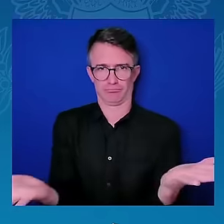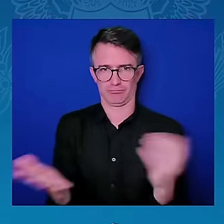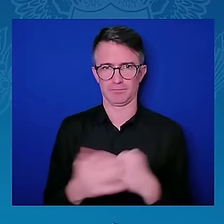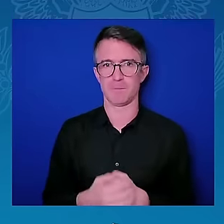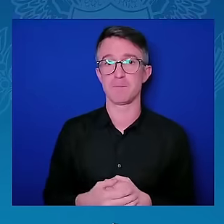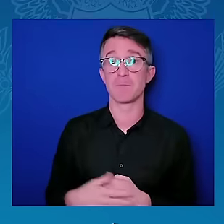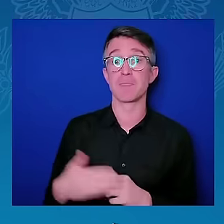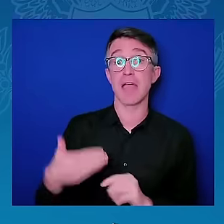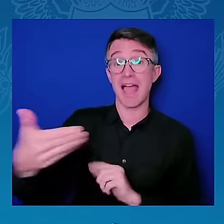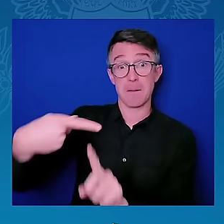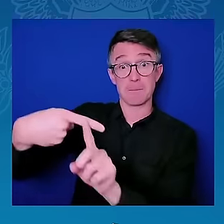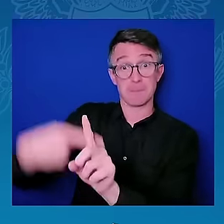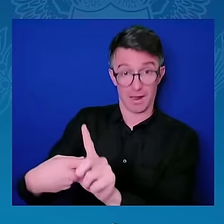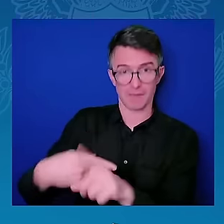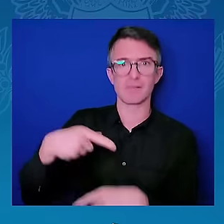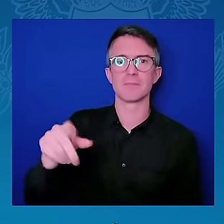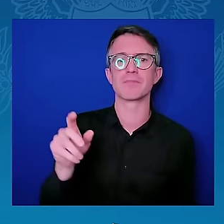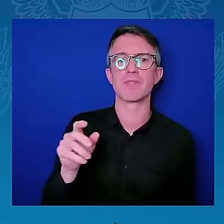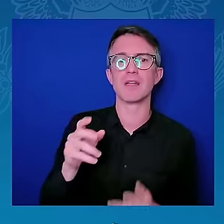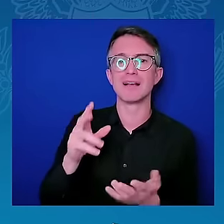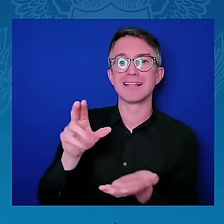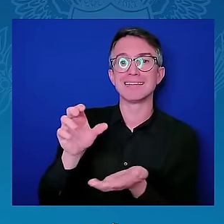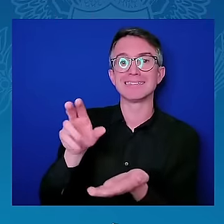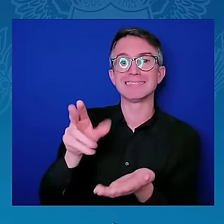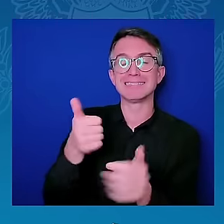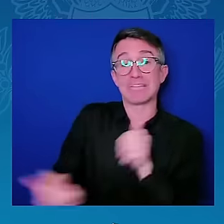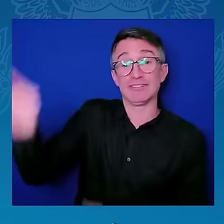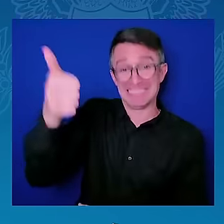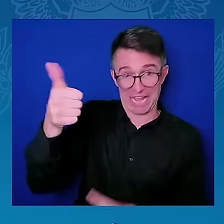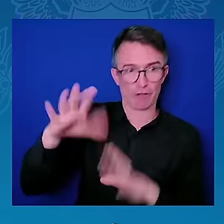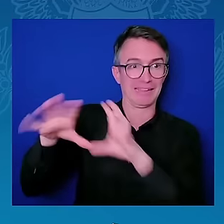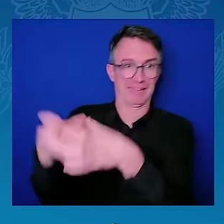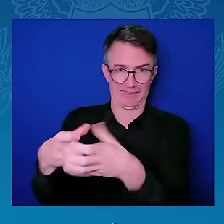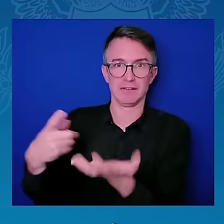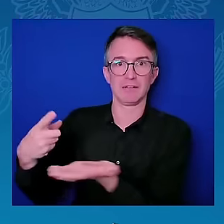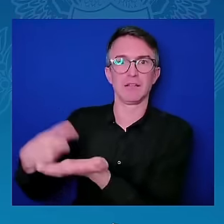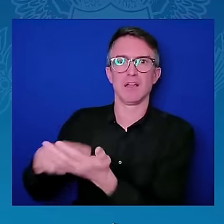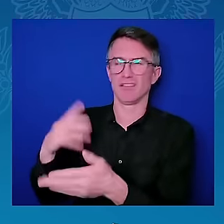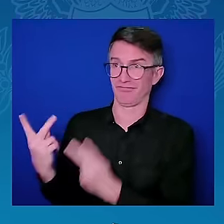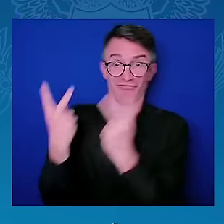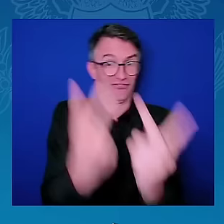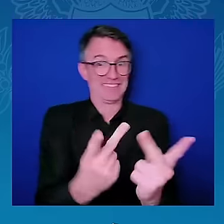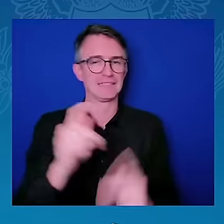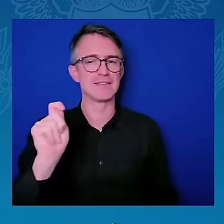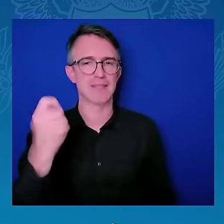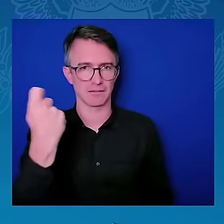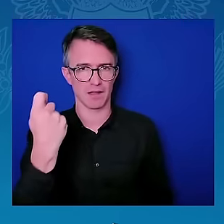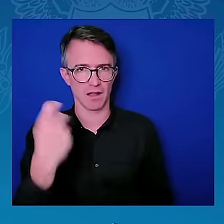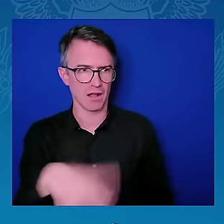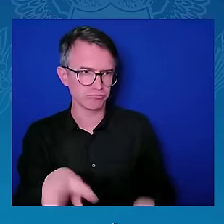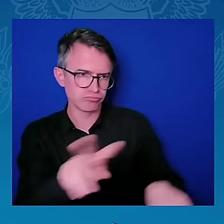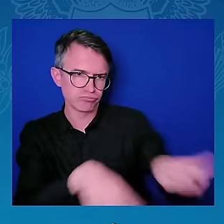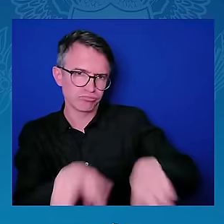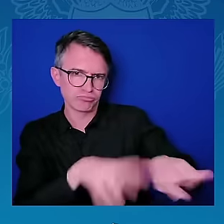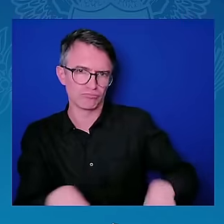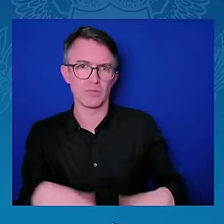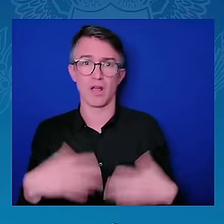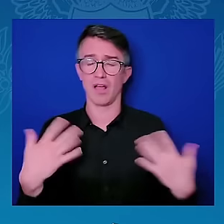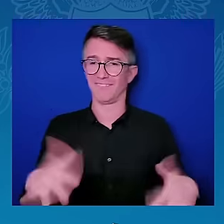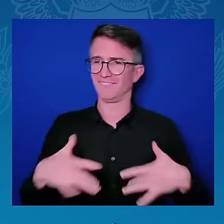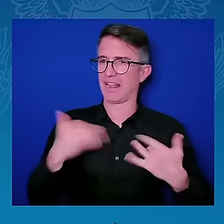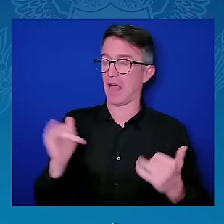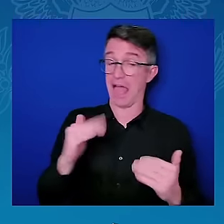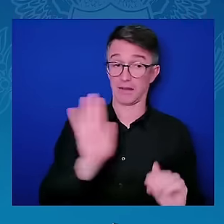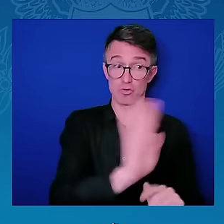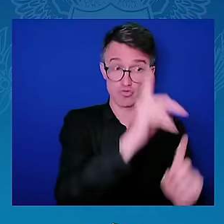And the why behind that, as you all well know, is opportunity. East Africa, led by Kenya, continues to be one of